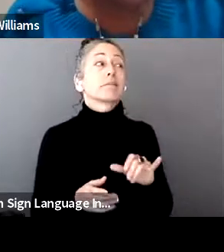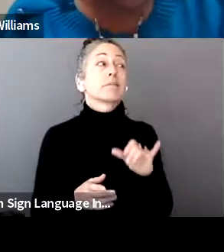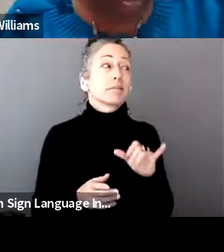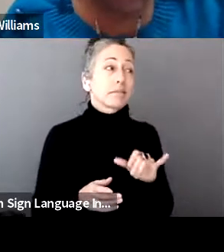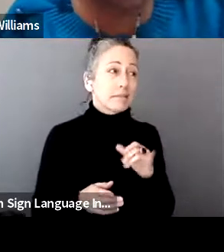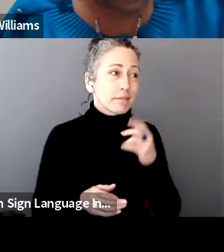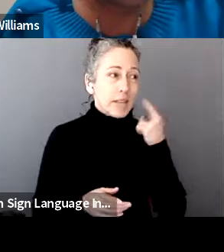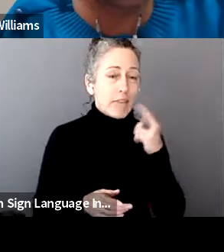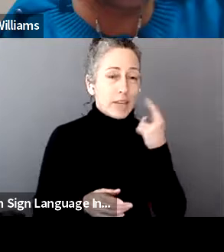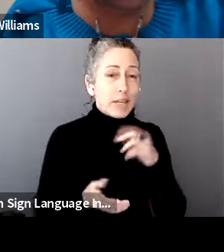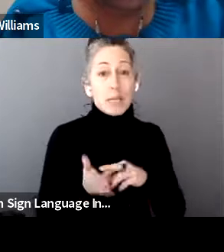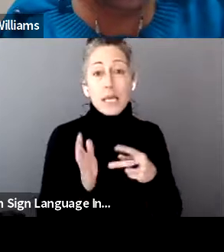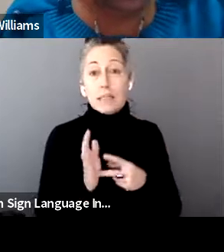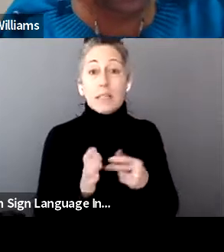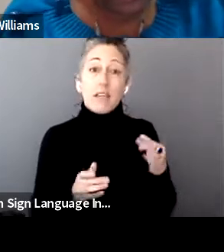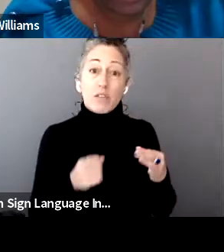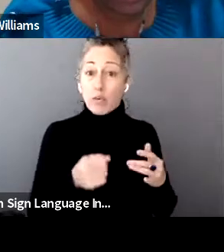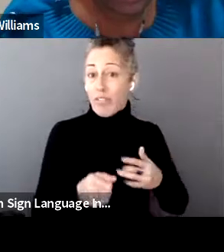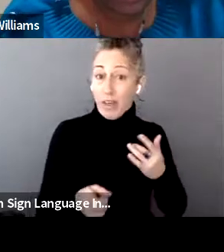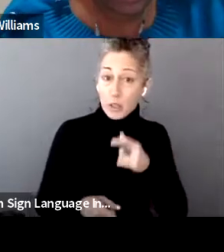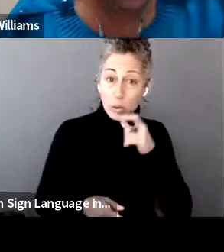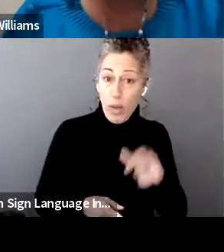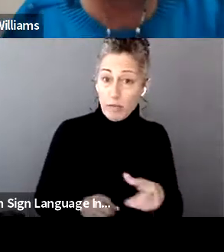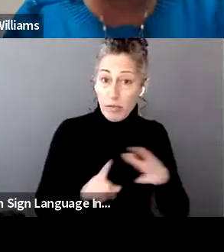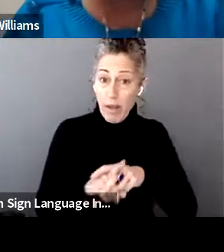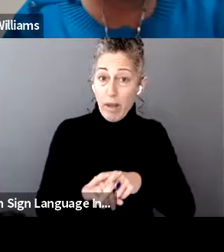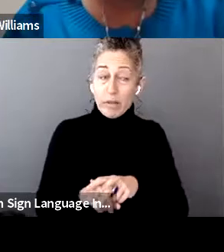So if you're thinking I don't have to file, you probably do.